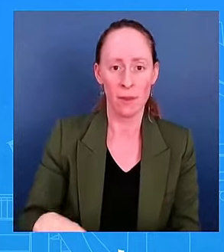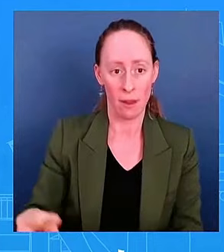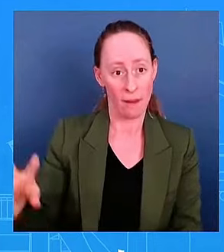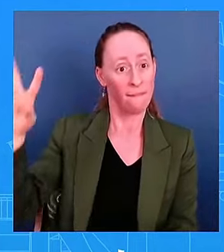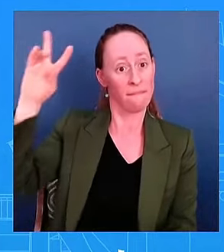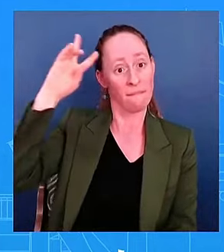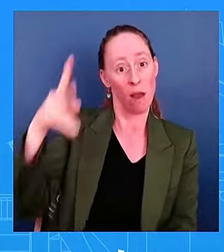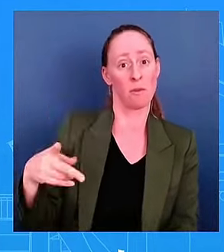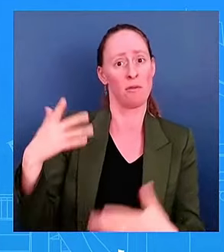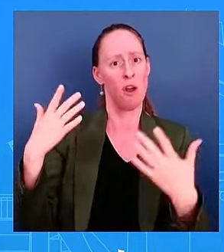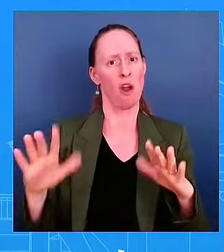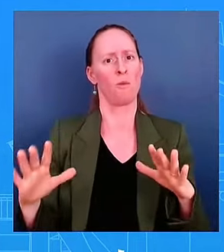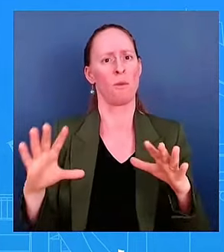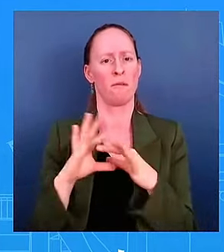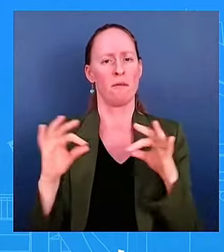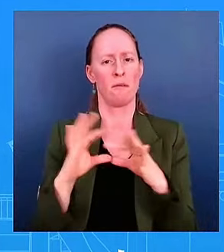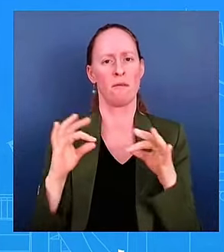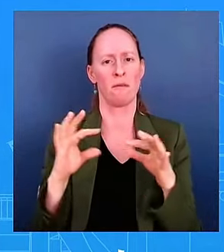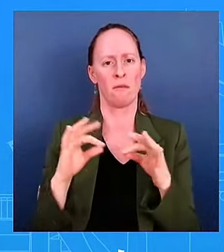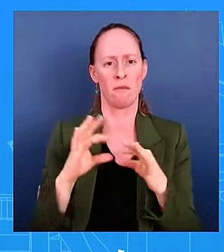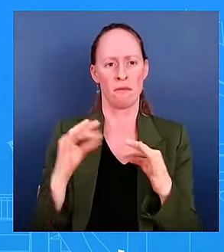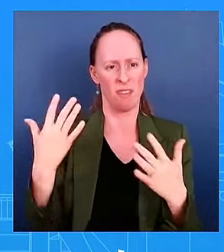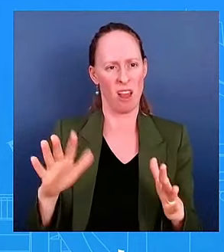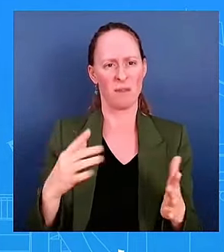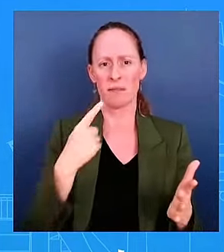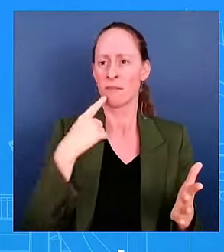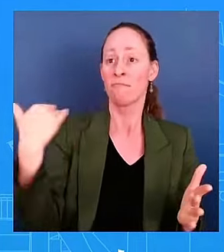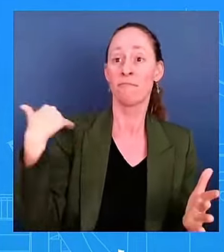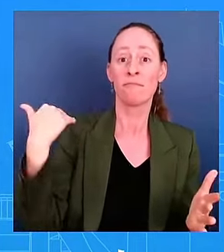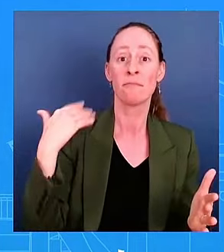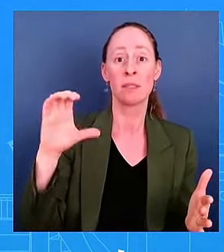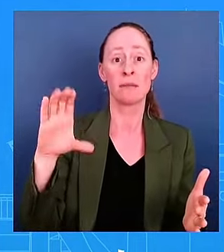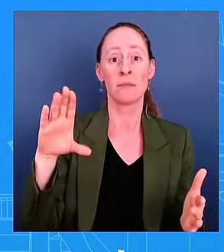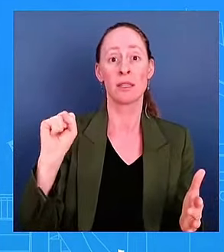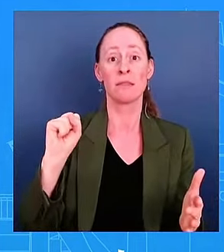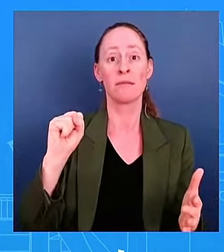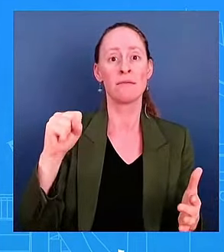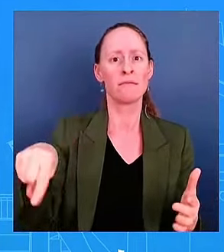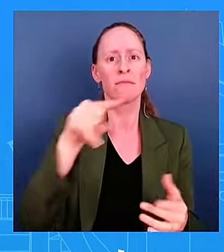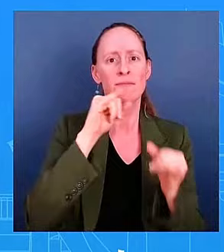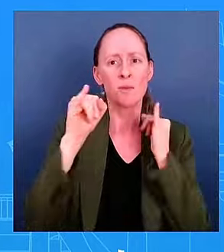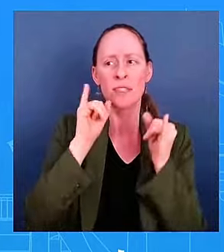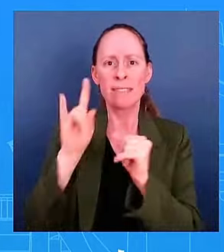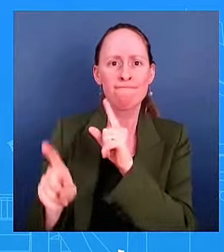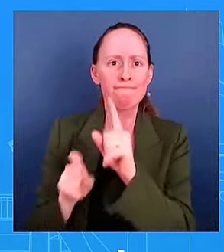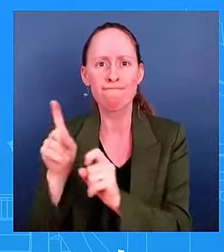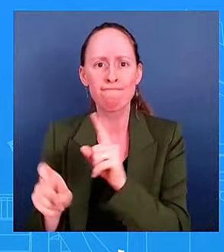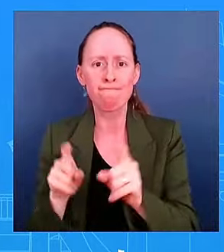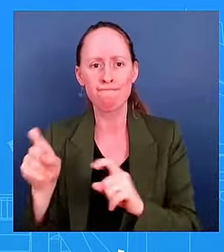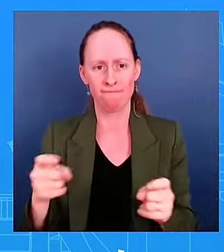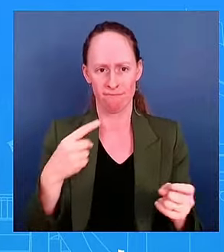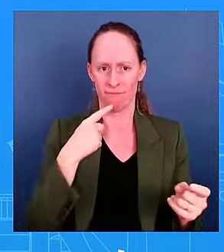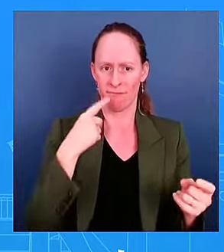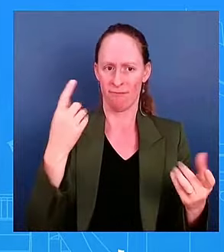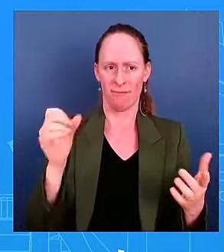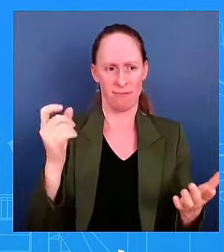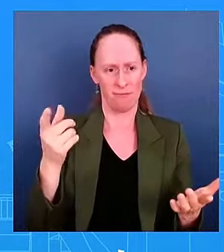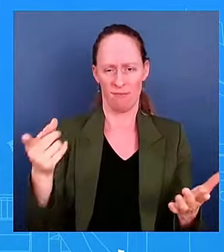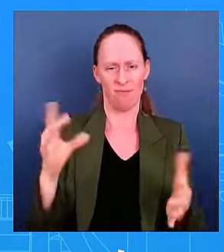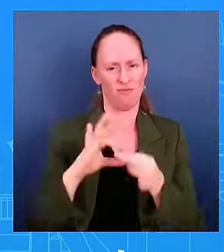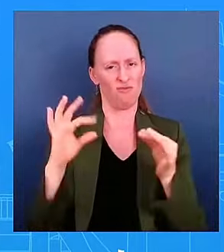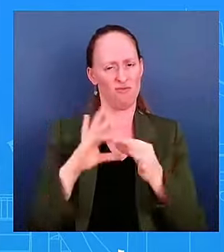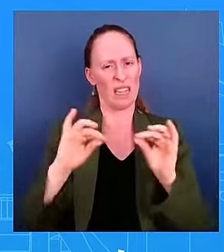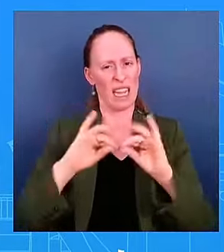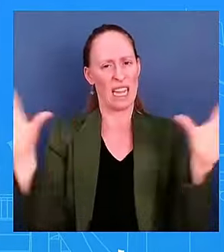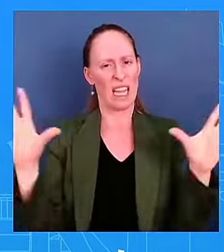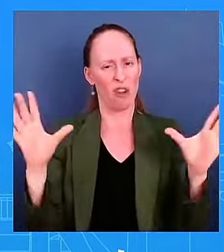to CBS just yesterday. And you could see what she said herself. And I think that's important to note as well. I just want to also ask,